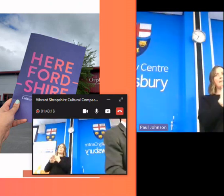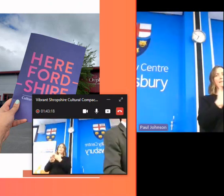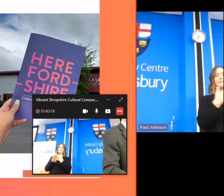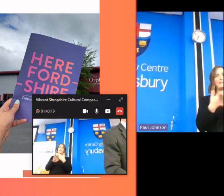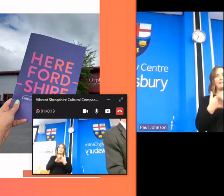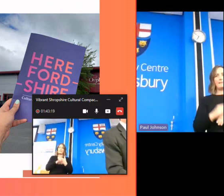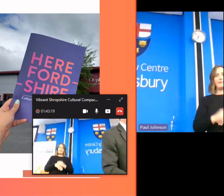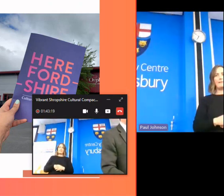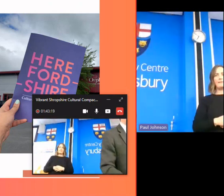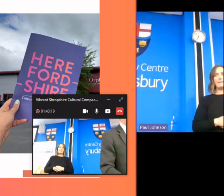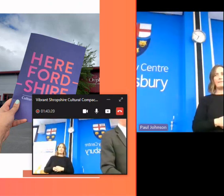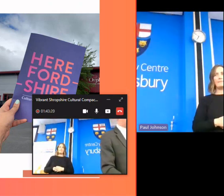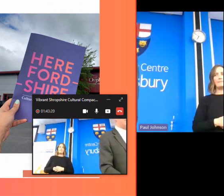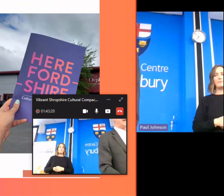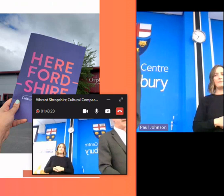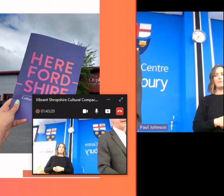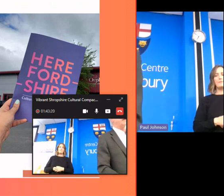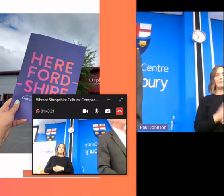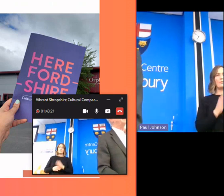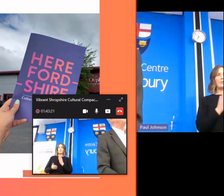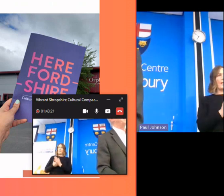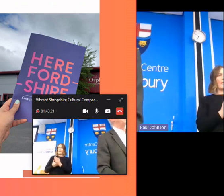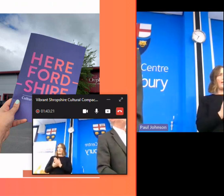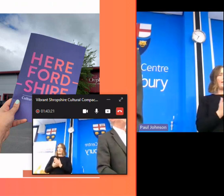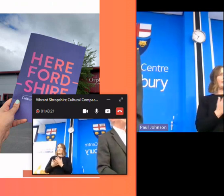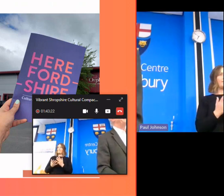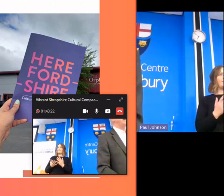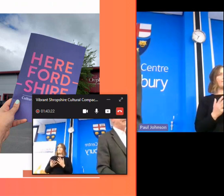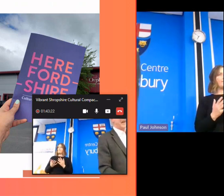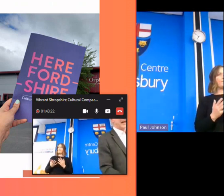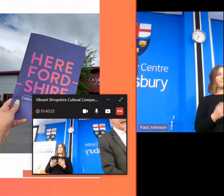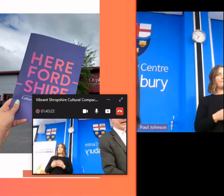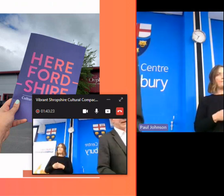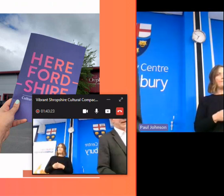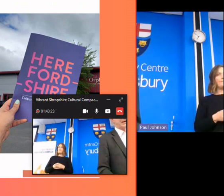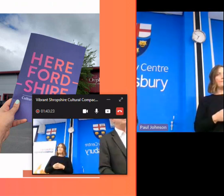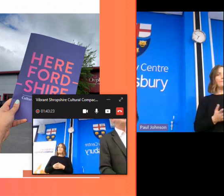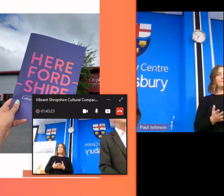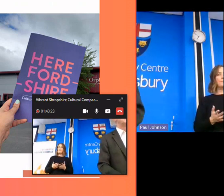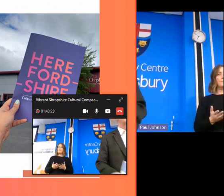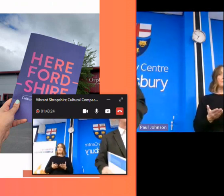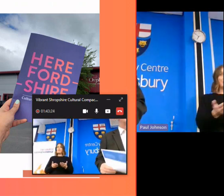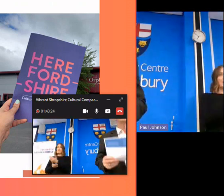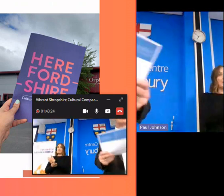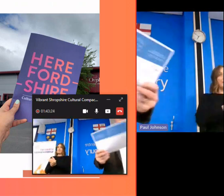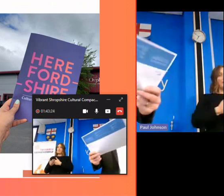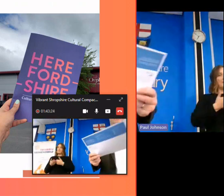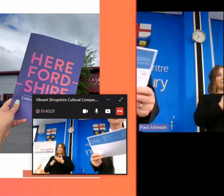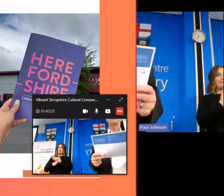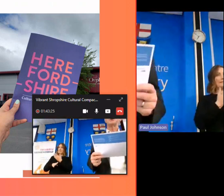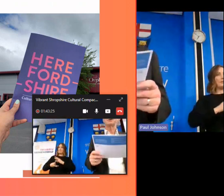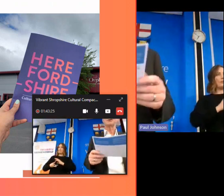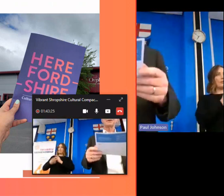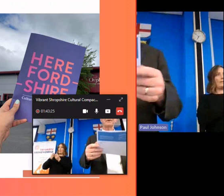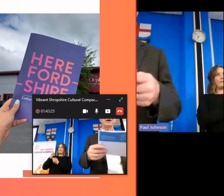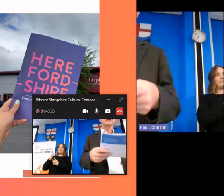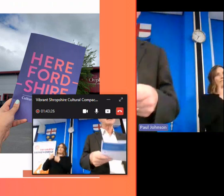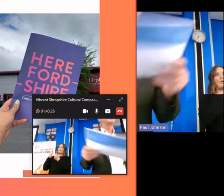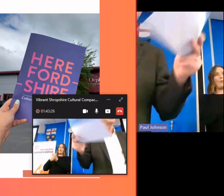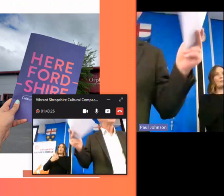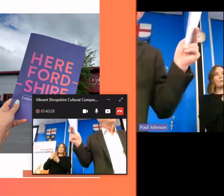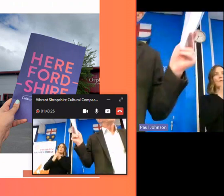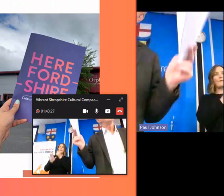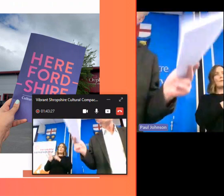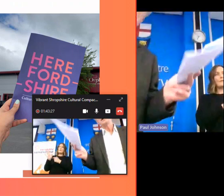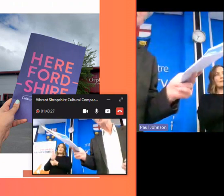that are um um really bringing uh uh bringing um uh business and kind of creating opportunities for